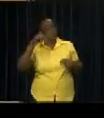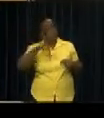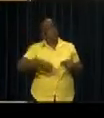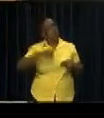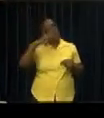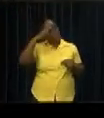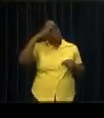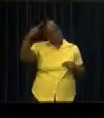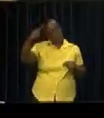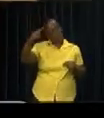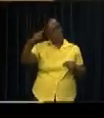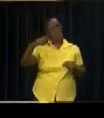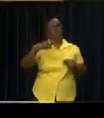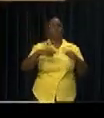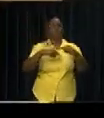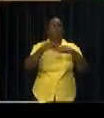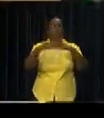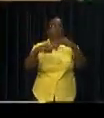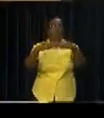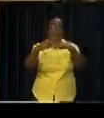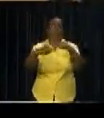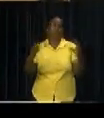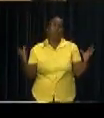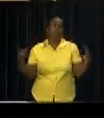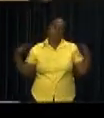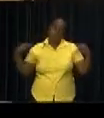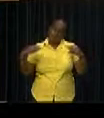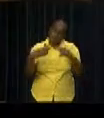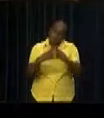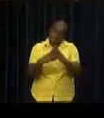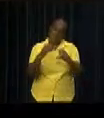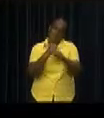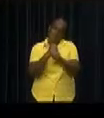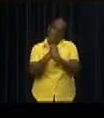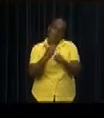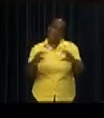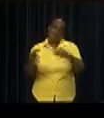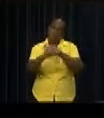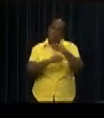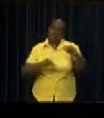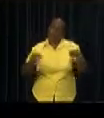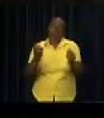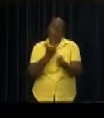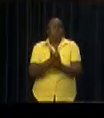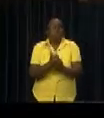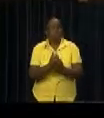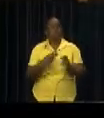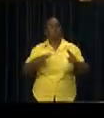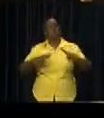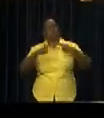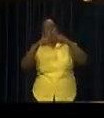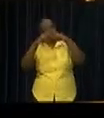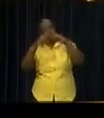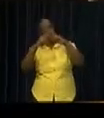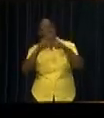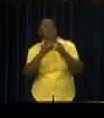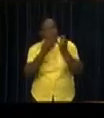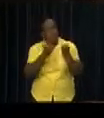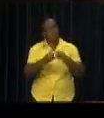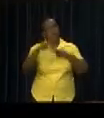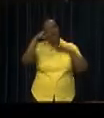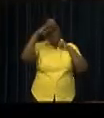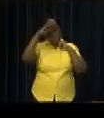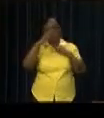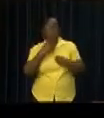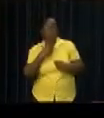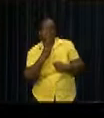which involve an intensive exchange, were worked out at the River Council meetings between Suriname and French Guyana, says